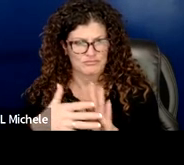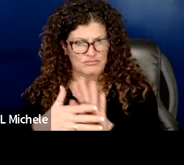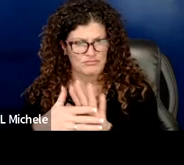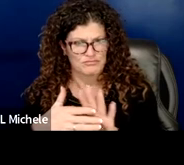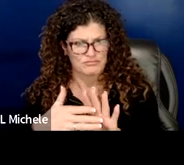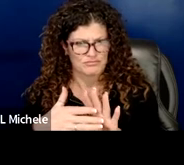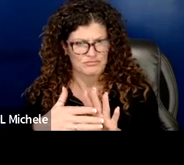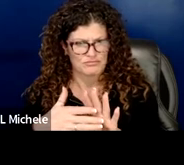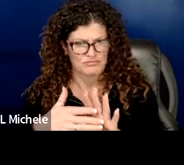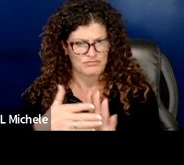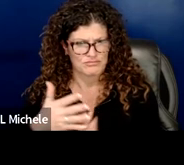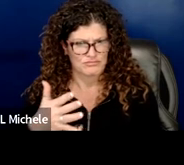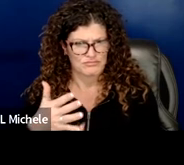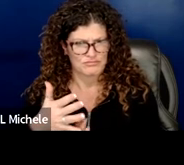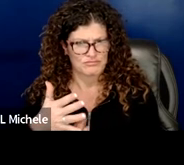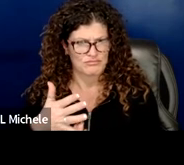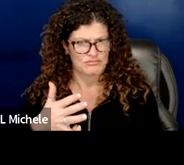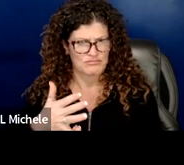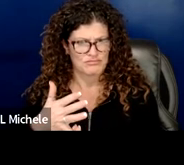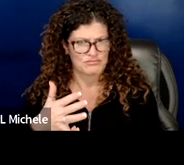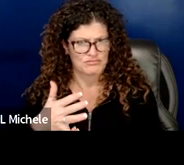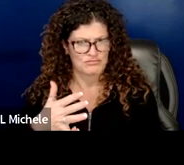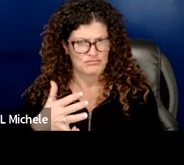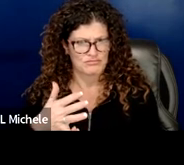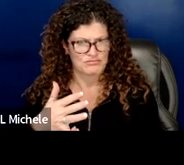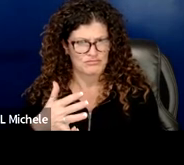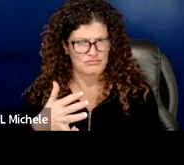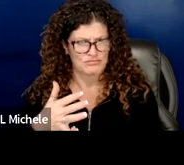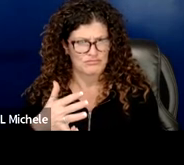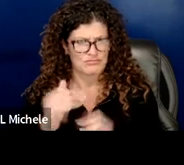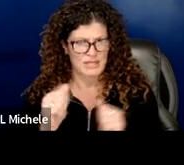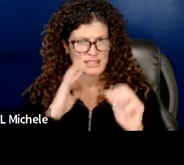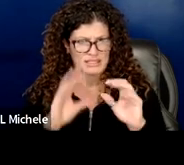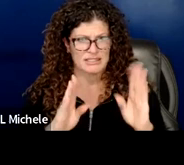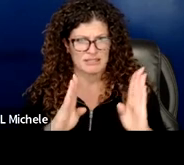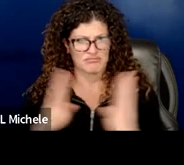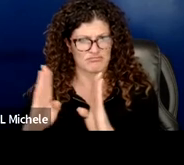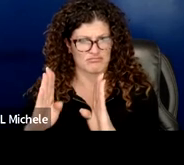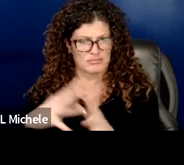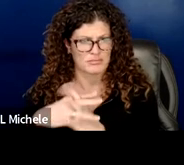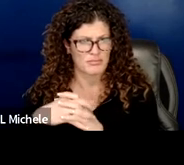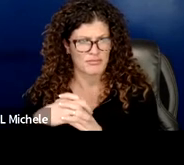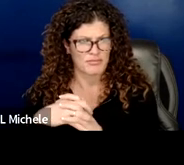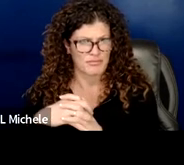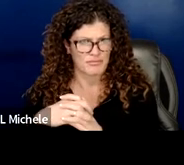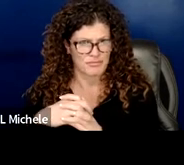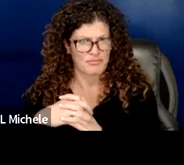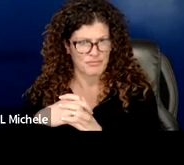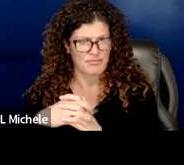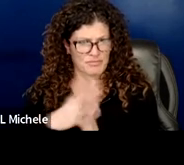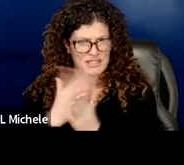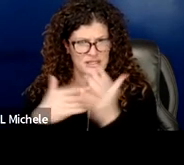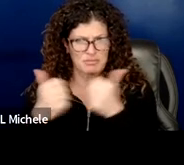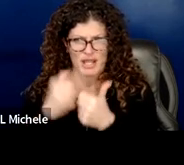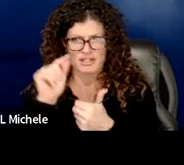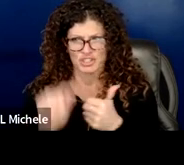so we can um you can see there's an indented bullet there um where um some of the challenges that